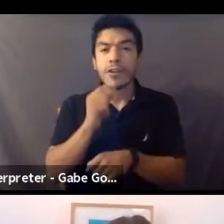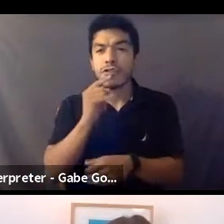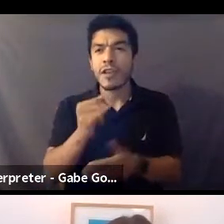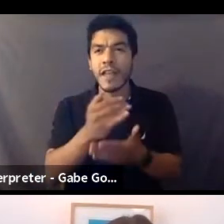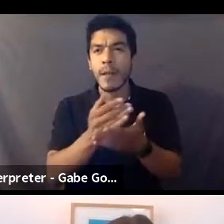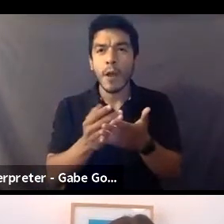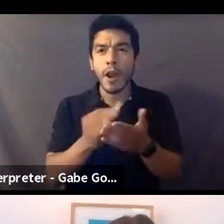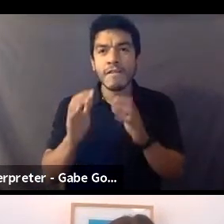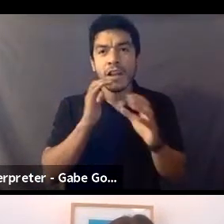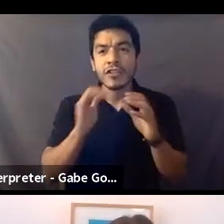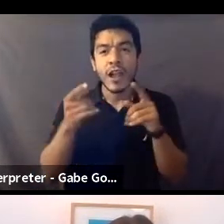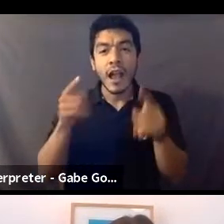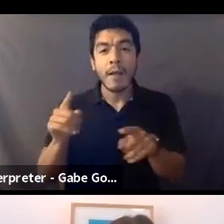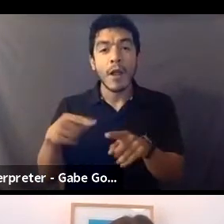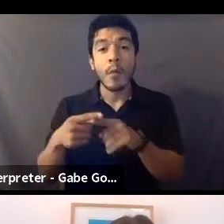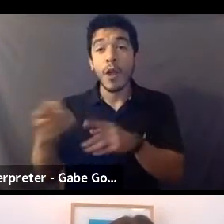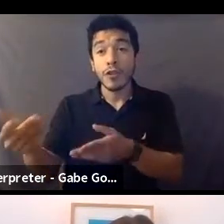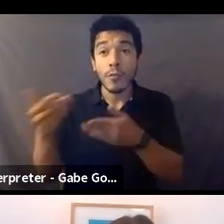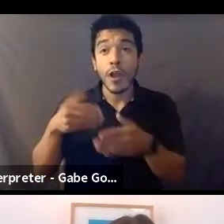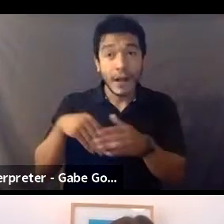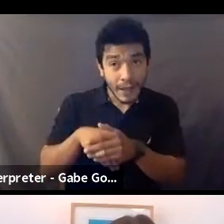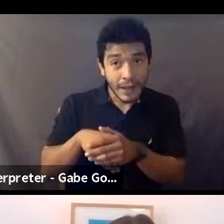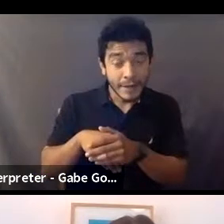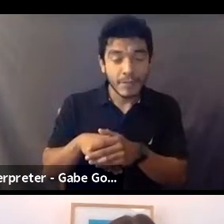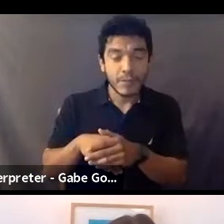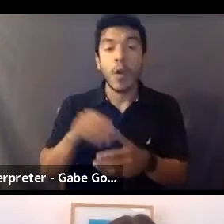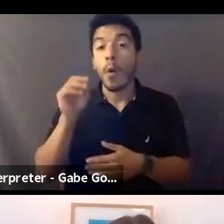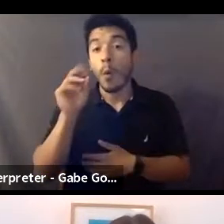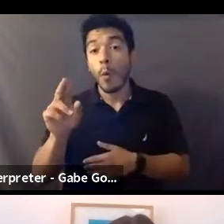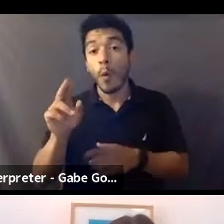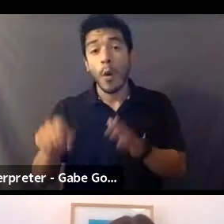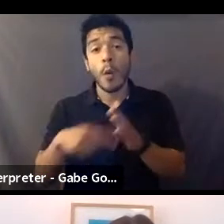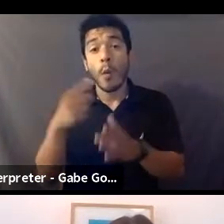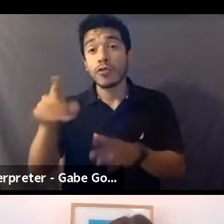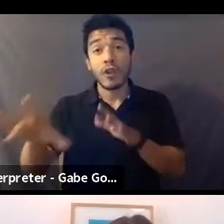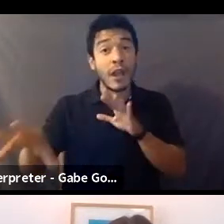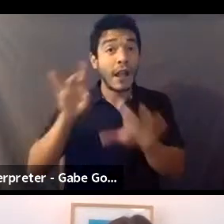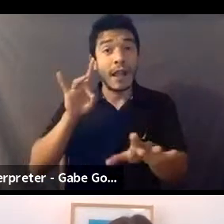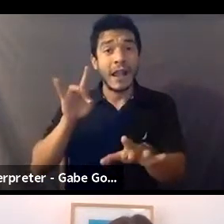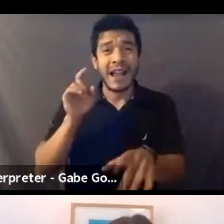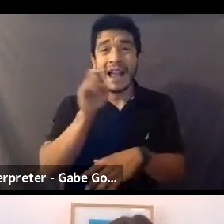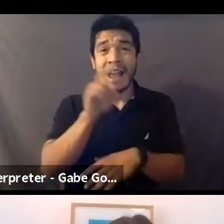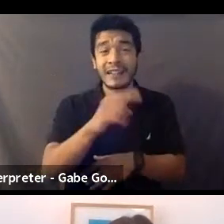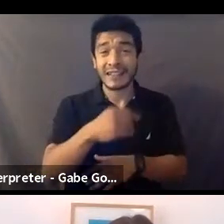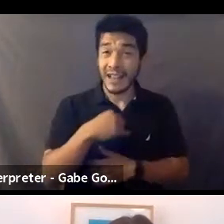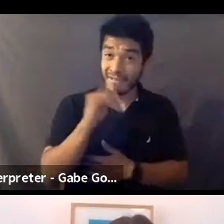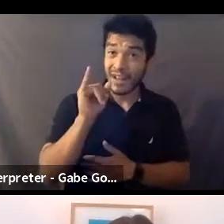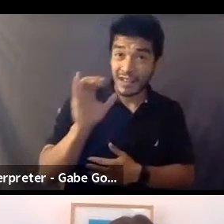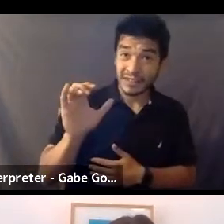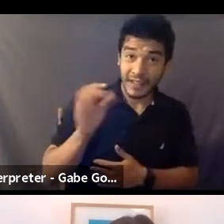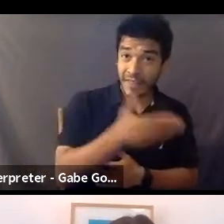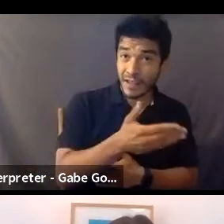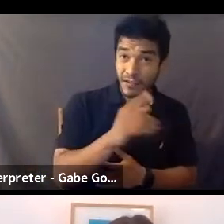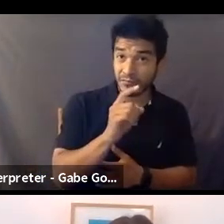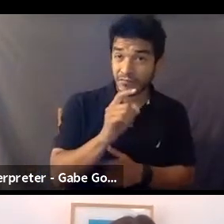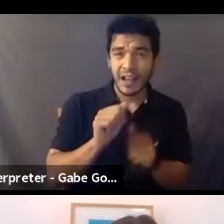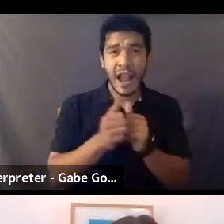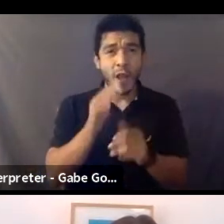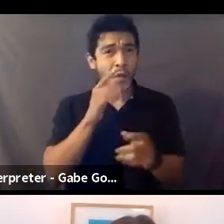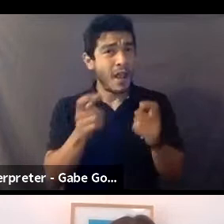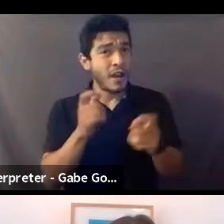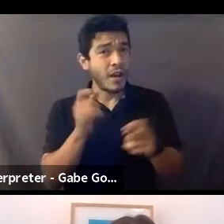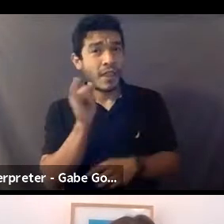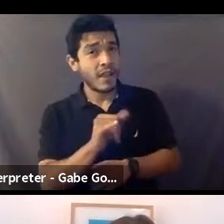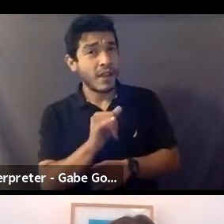the conversation that is happening when you're being brought in. Um, or once you are cast ask, you know, is there an intimacy coordinator? How is this going to be handled?